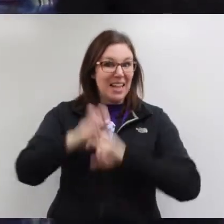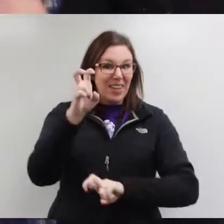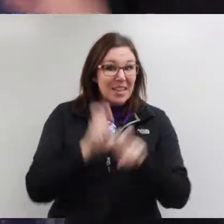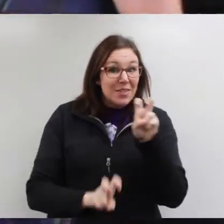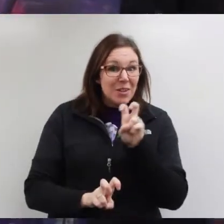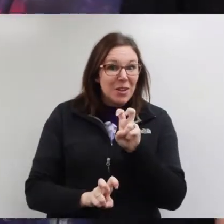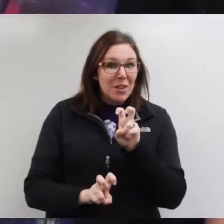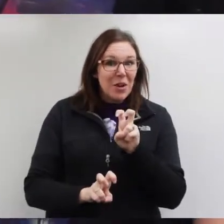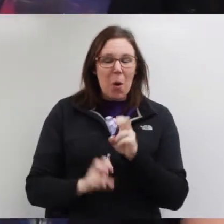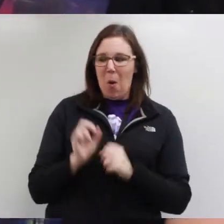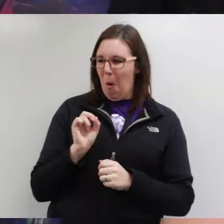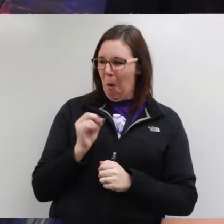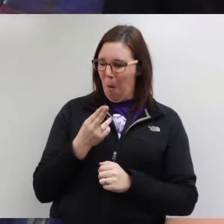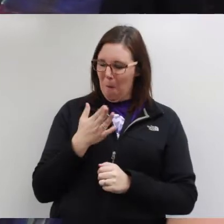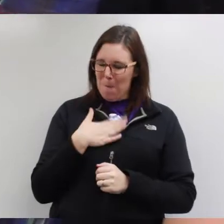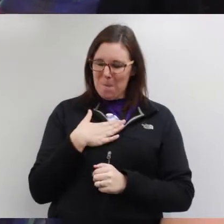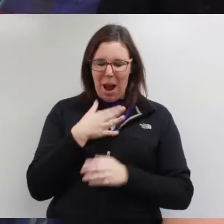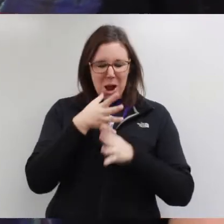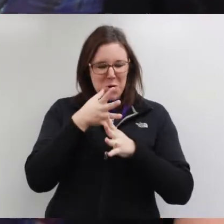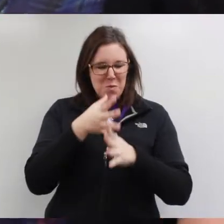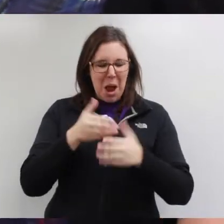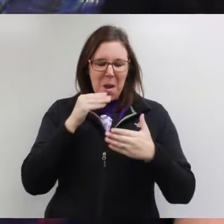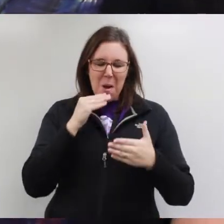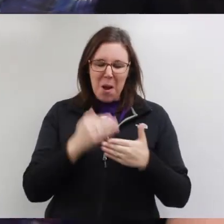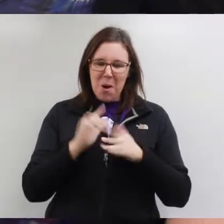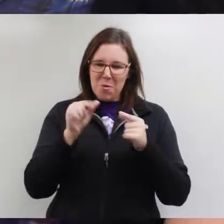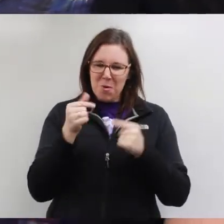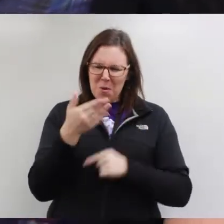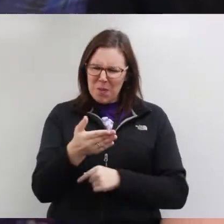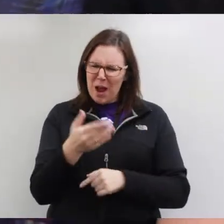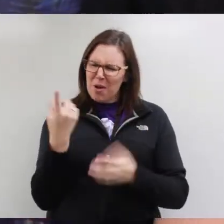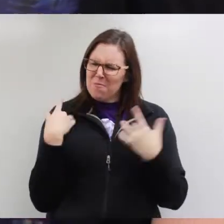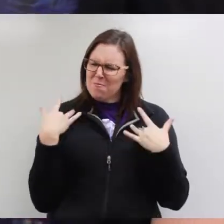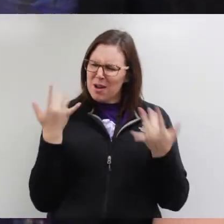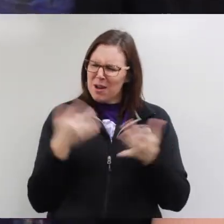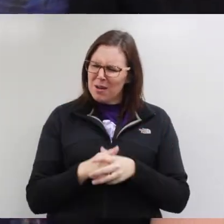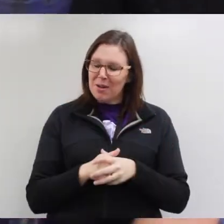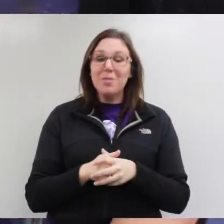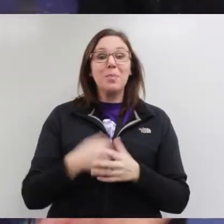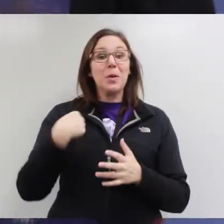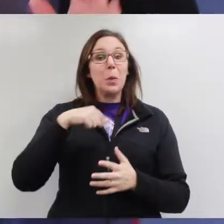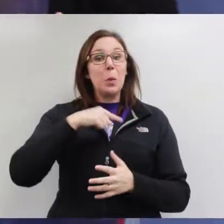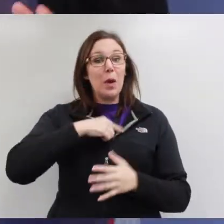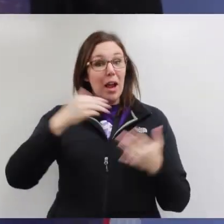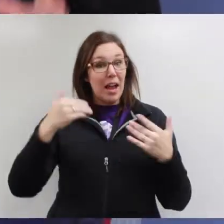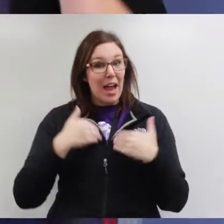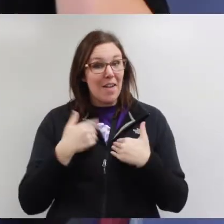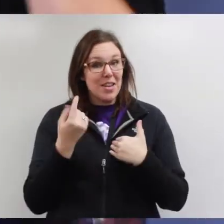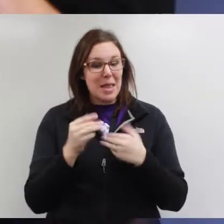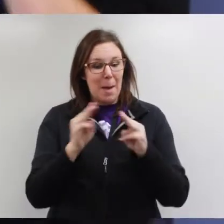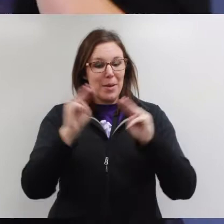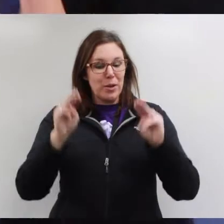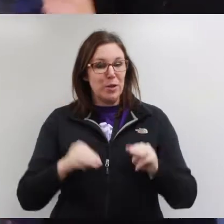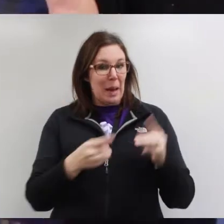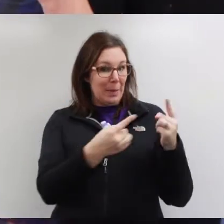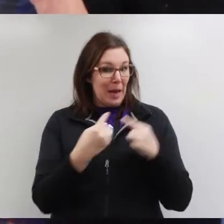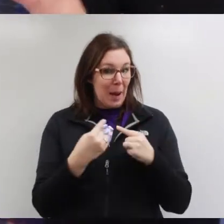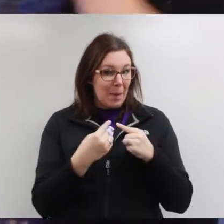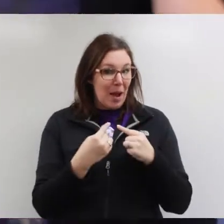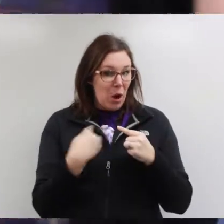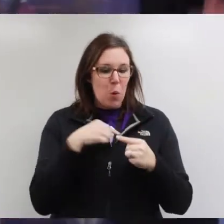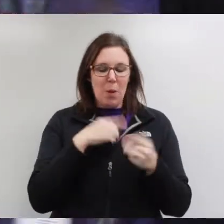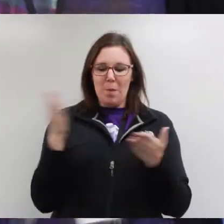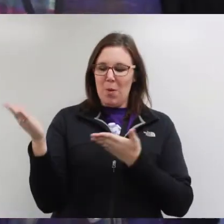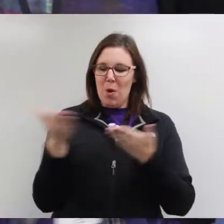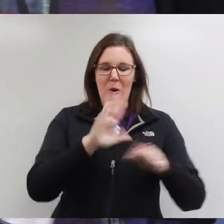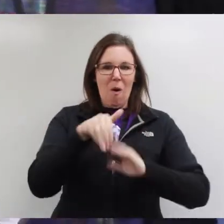science festival. Oh, my grandbaby goes there. What's that all about? Well, we are having the museum come out.